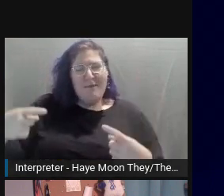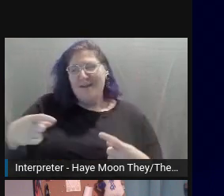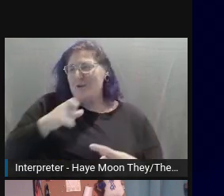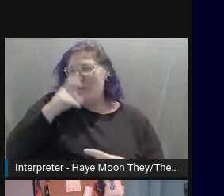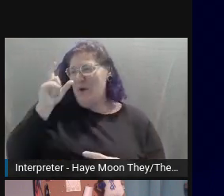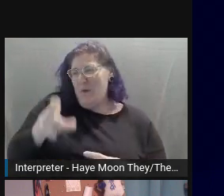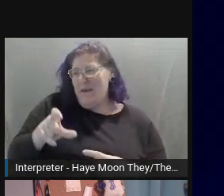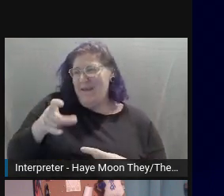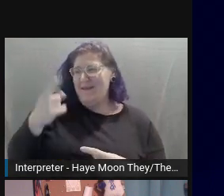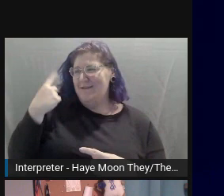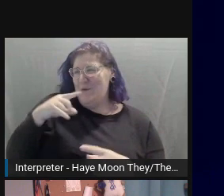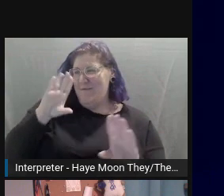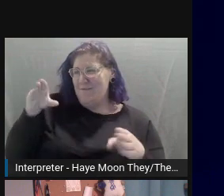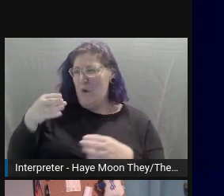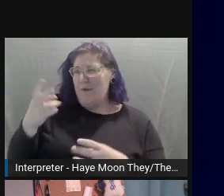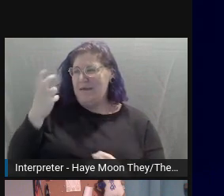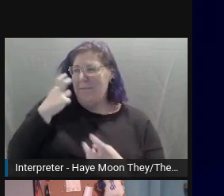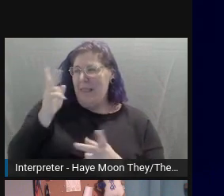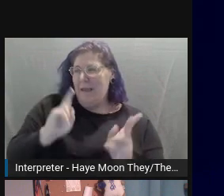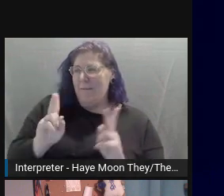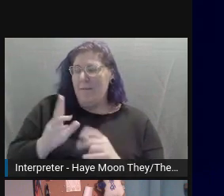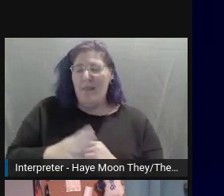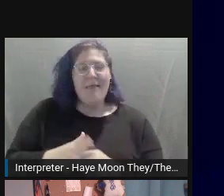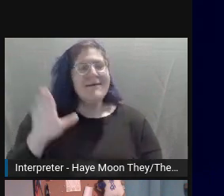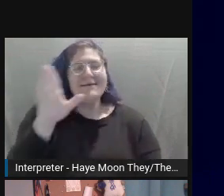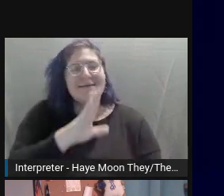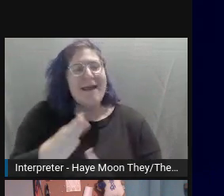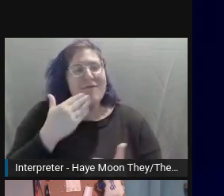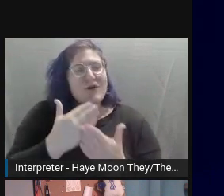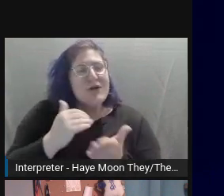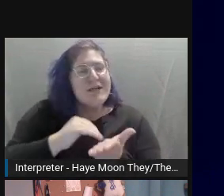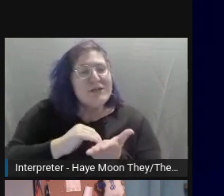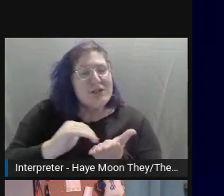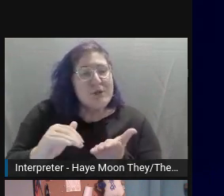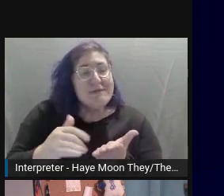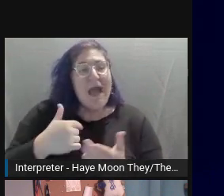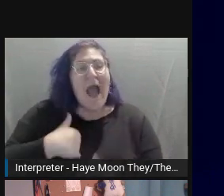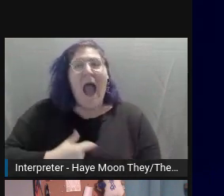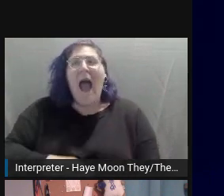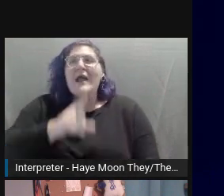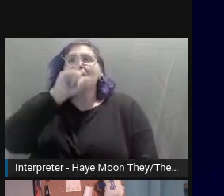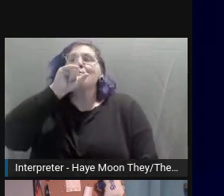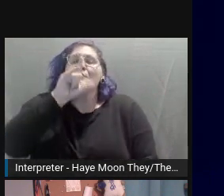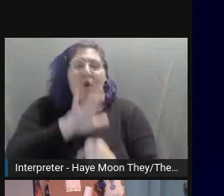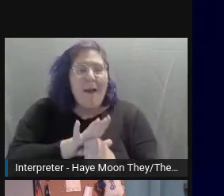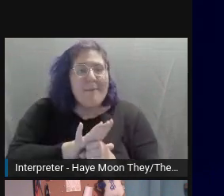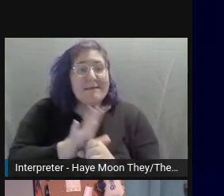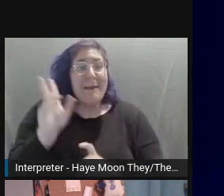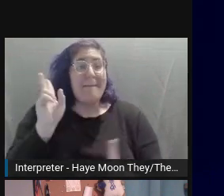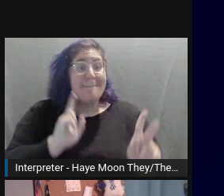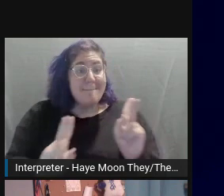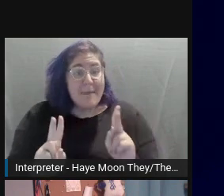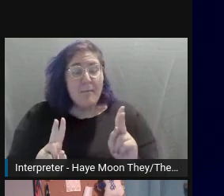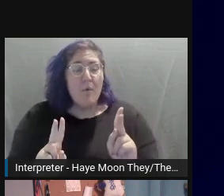scopes, then I'm sure there are visually impaired users trying to buy your basketball shorts or exotic coffee beans.